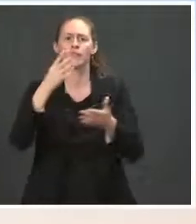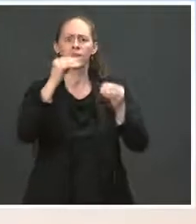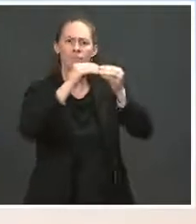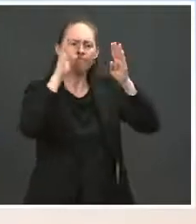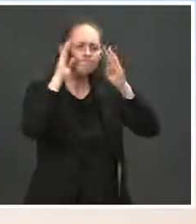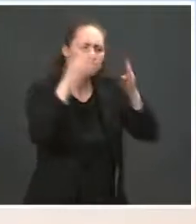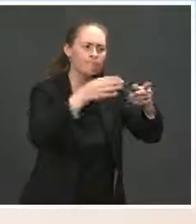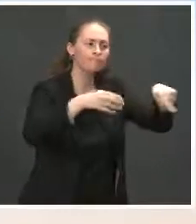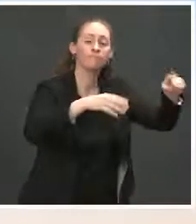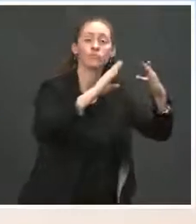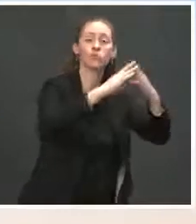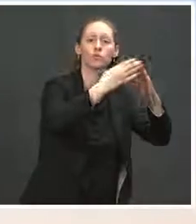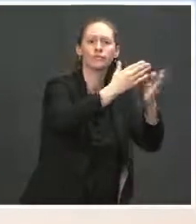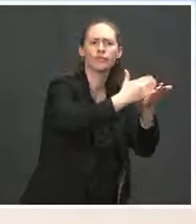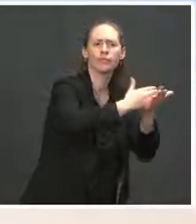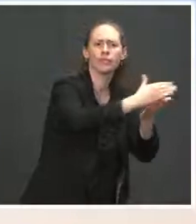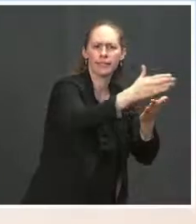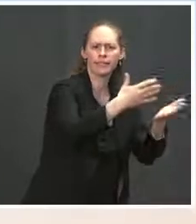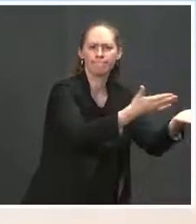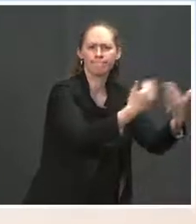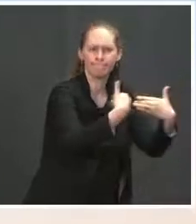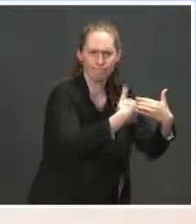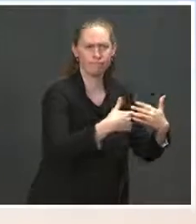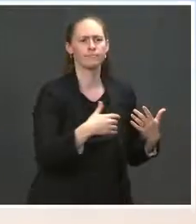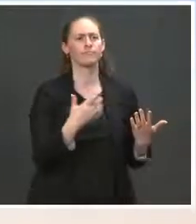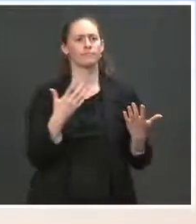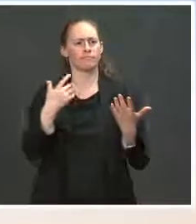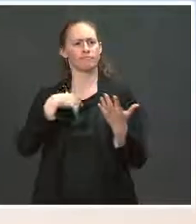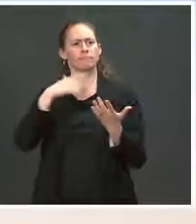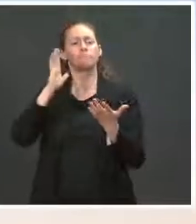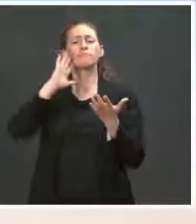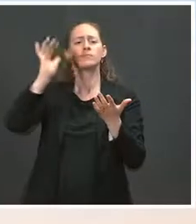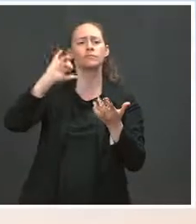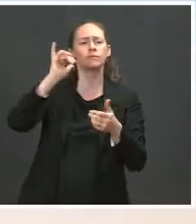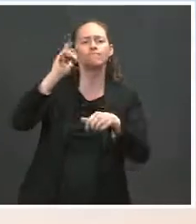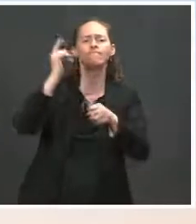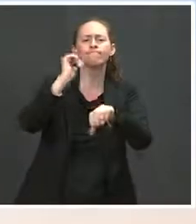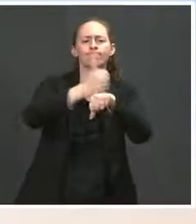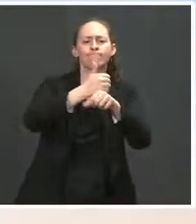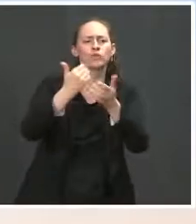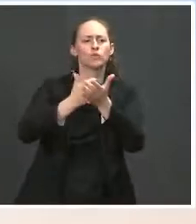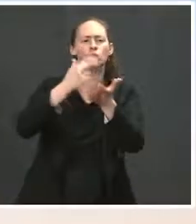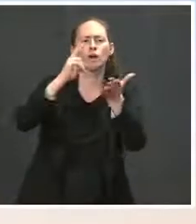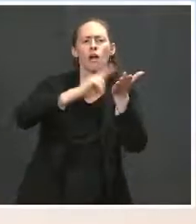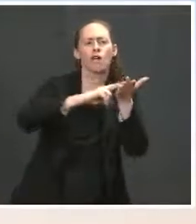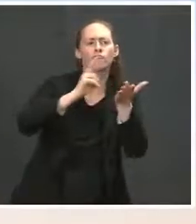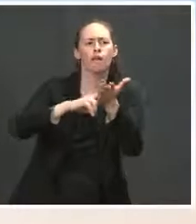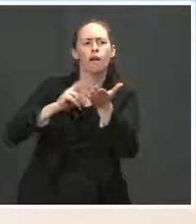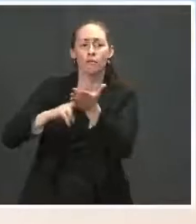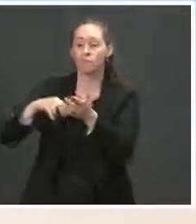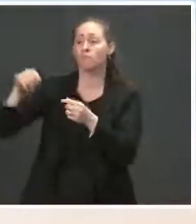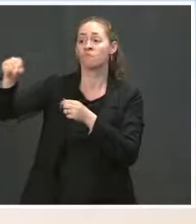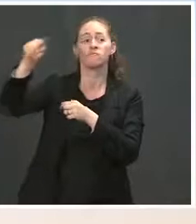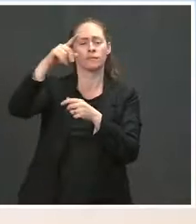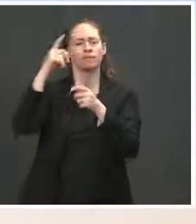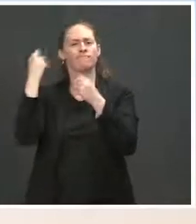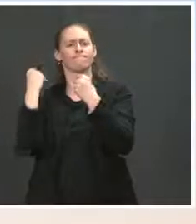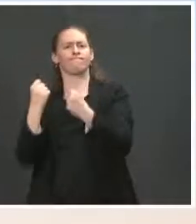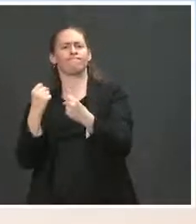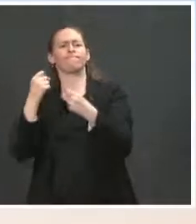advance offshore wind proposals, restore balance to management of our public lands and waters and create jobs and